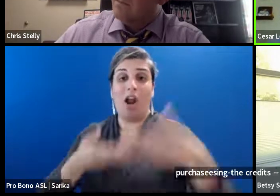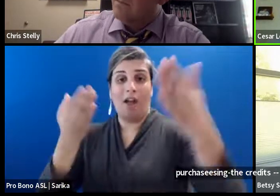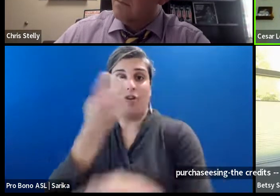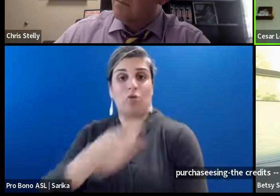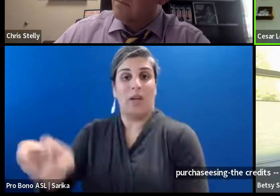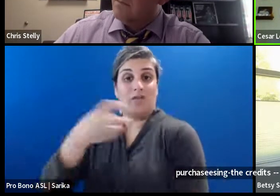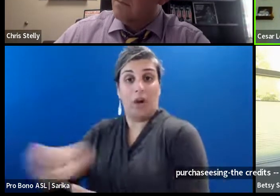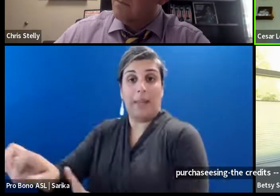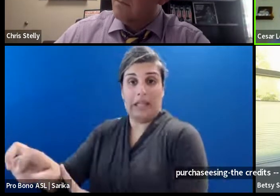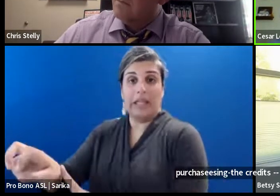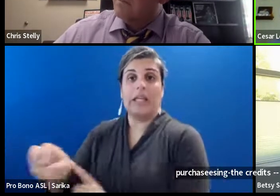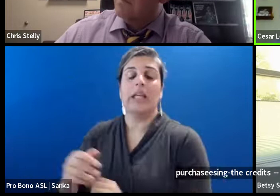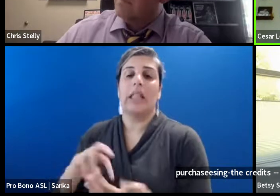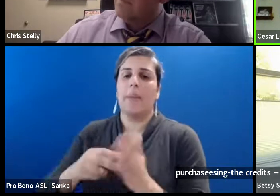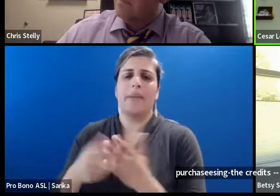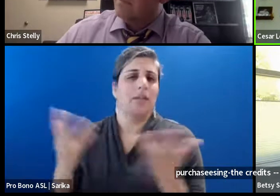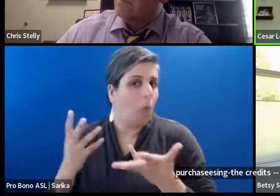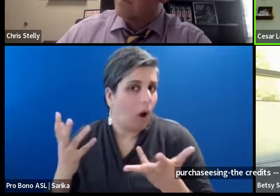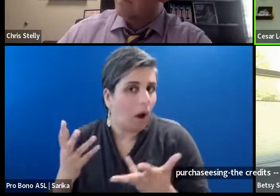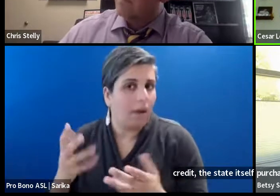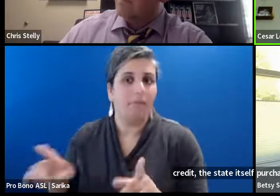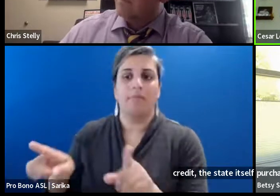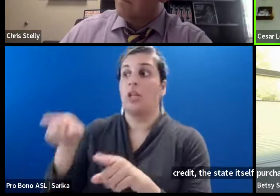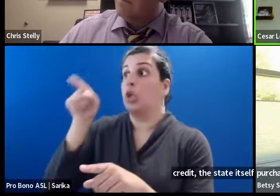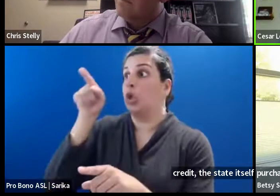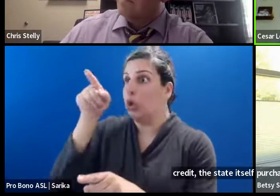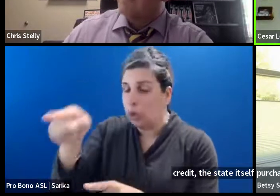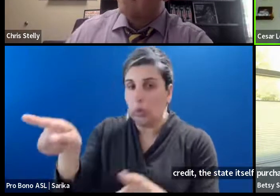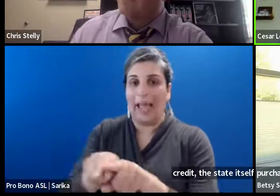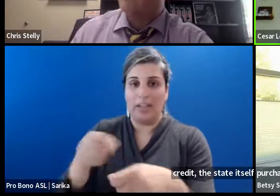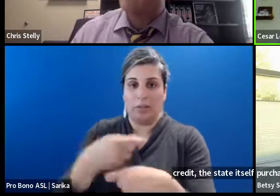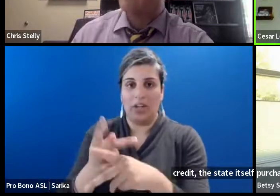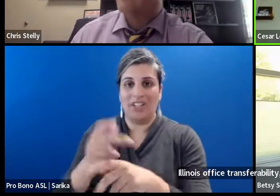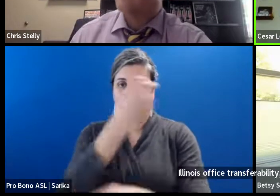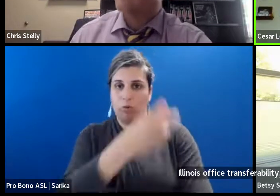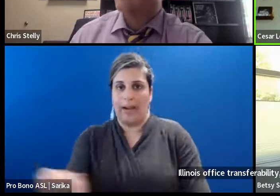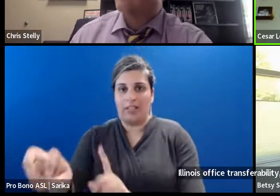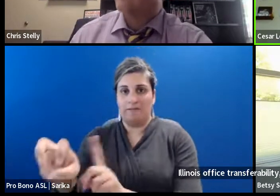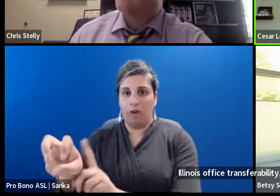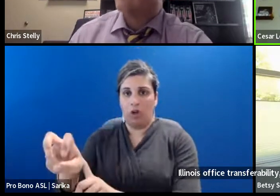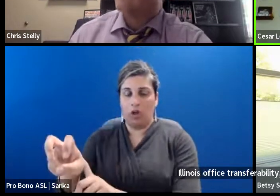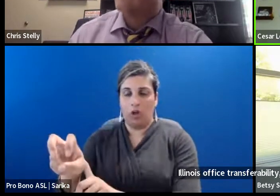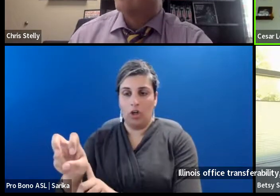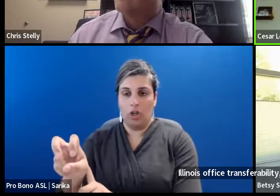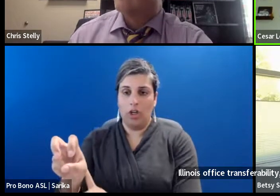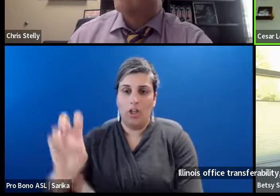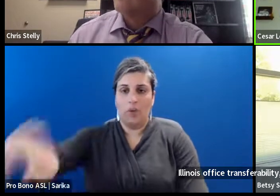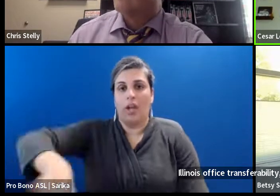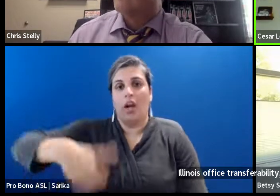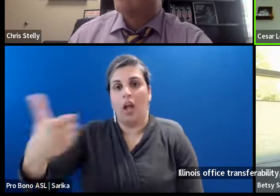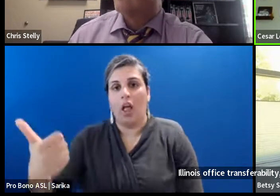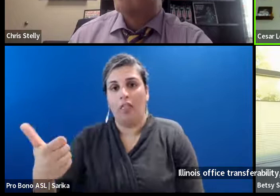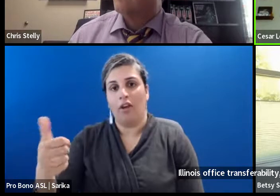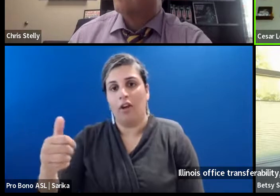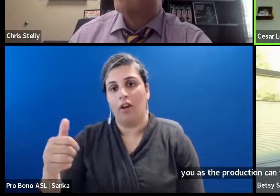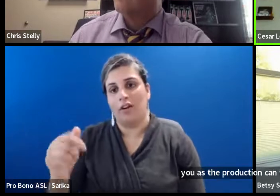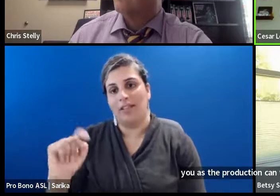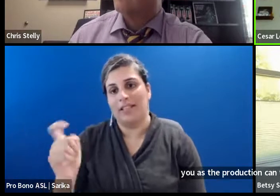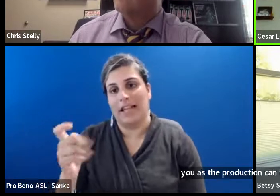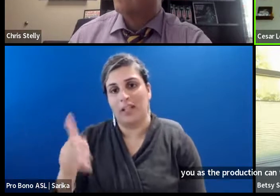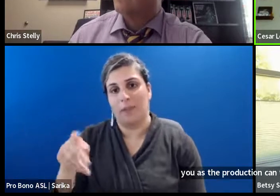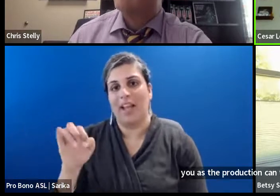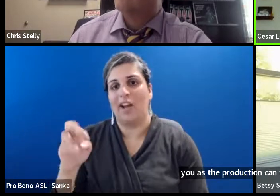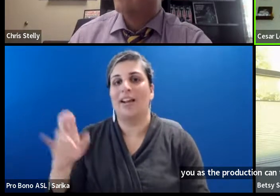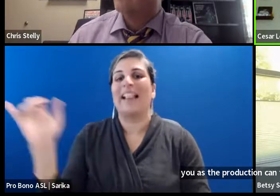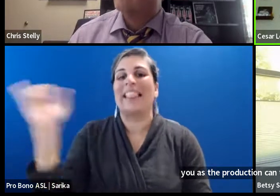means you can, you as the production can transfer it, uh, to another taxpayer effectively selling